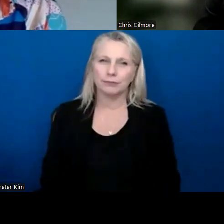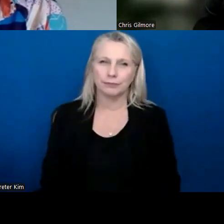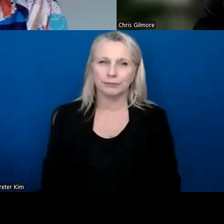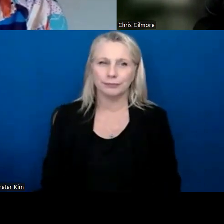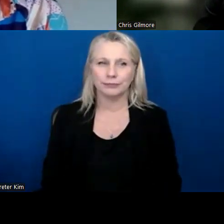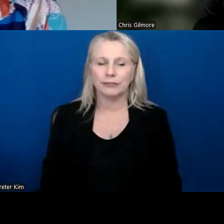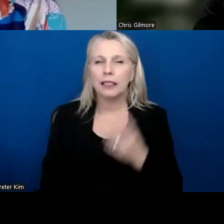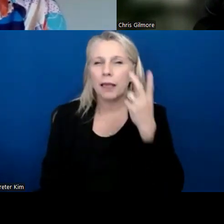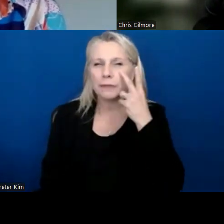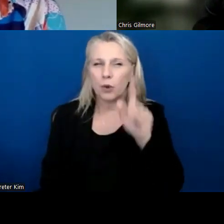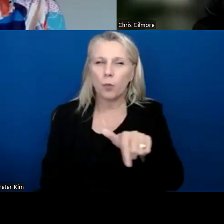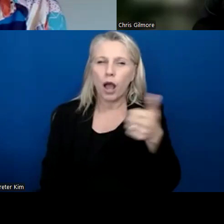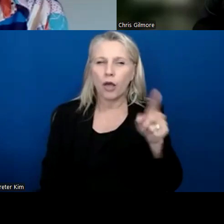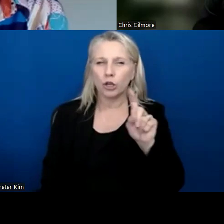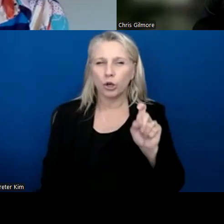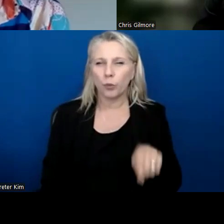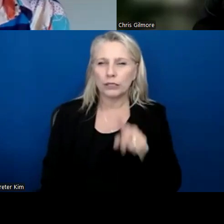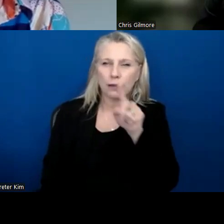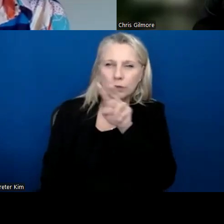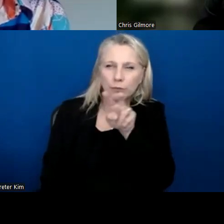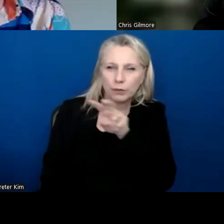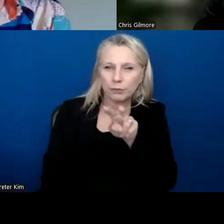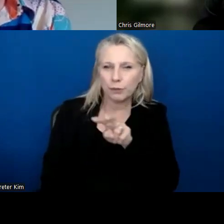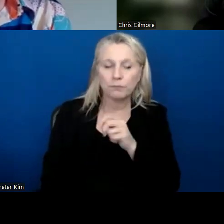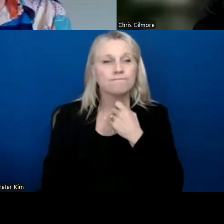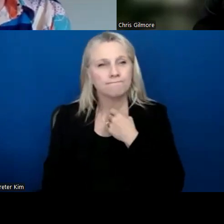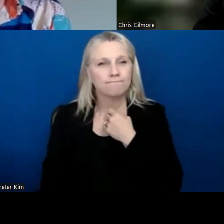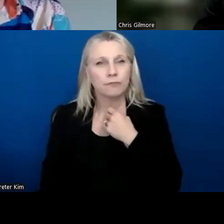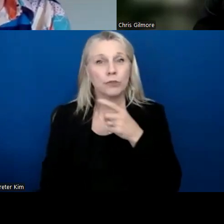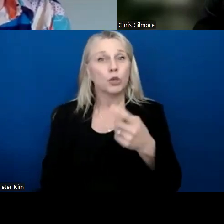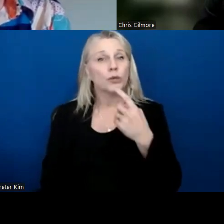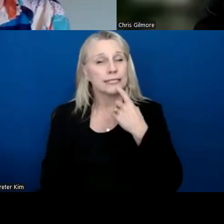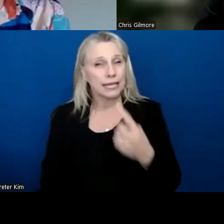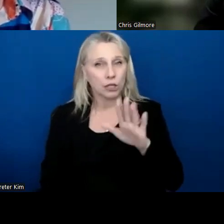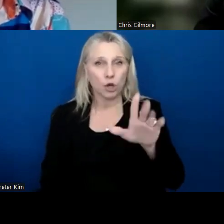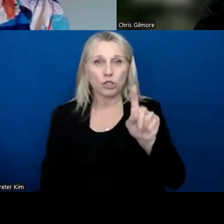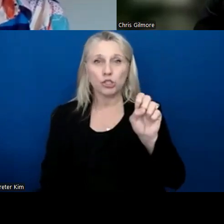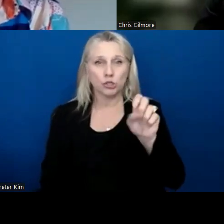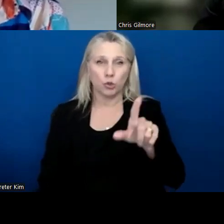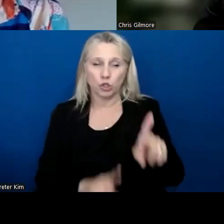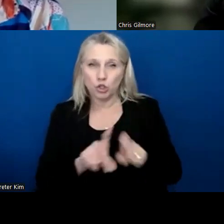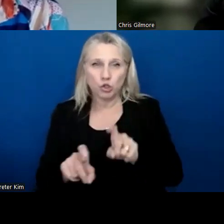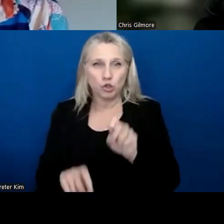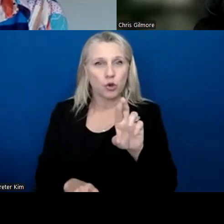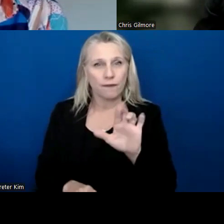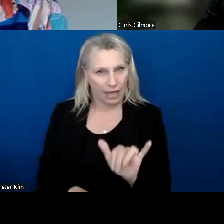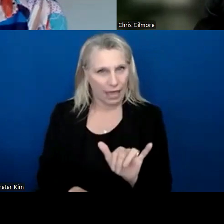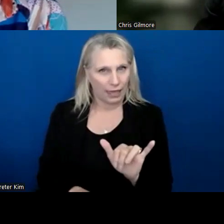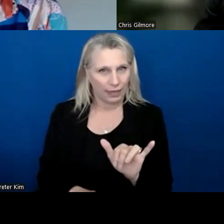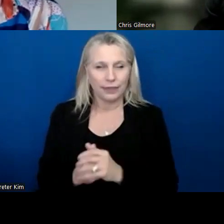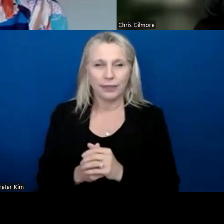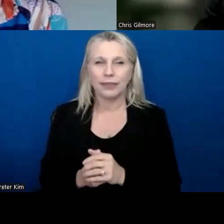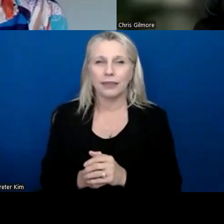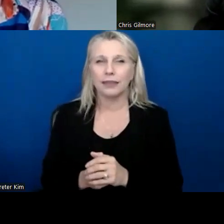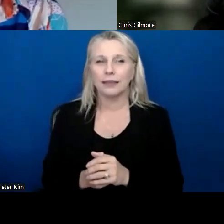let me see what else do we have on that we haven't gotten to yet. Um, you mentioned your surveying and, um, the